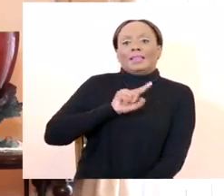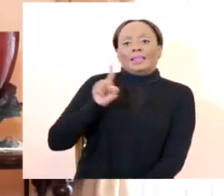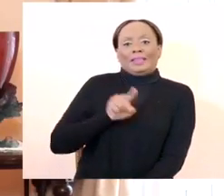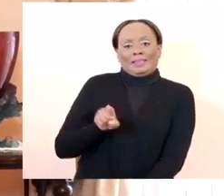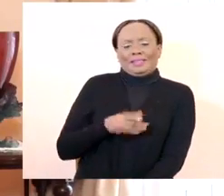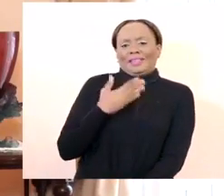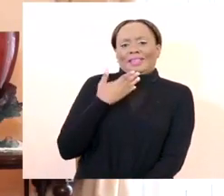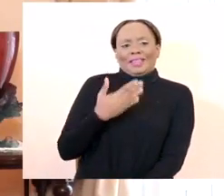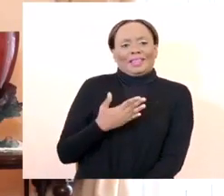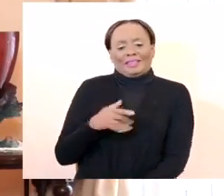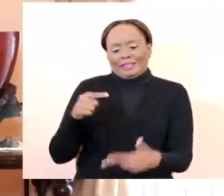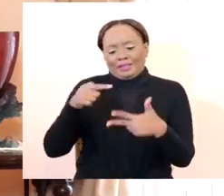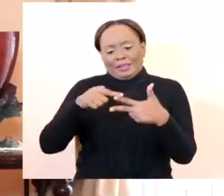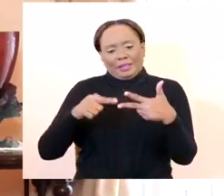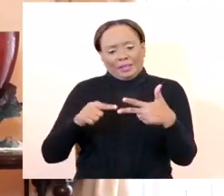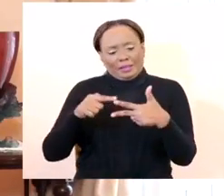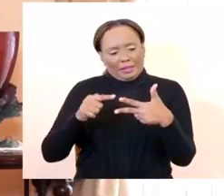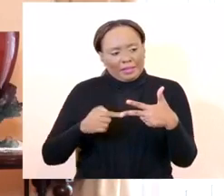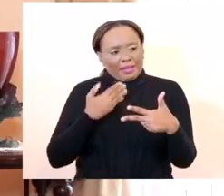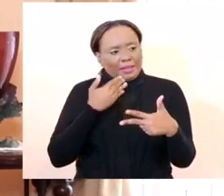Dr. Walcott and Dr. Sue.